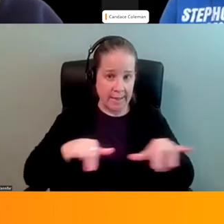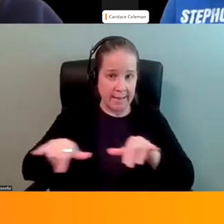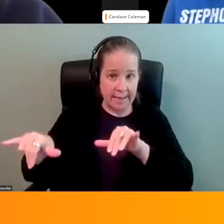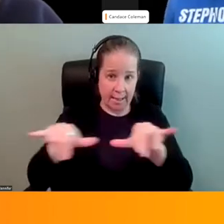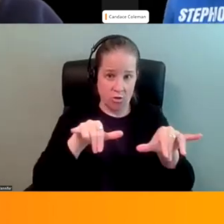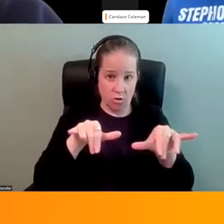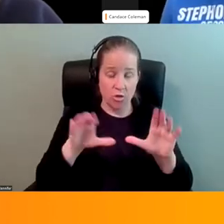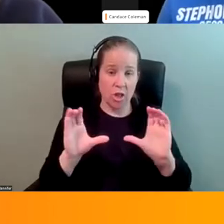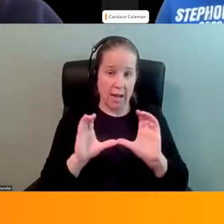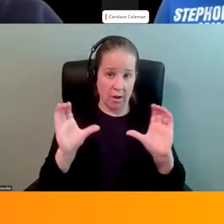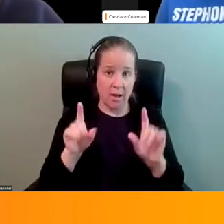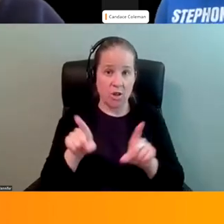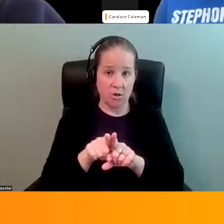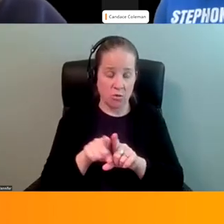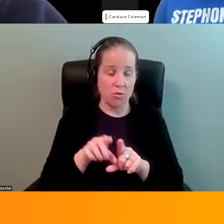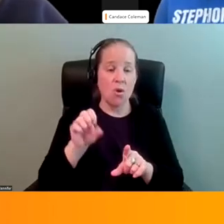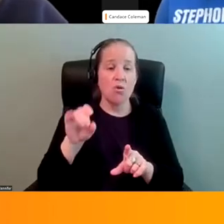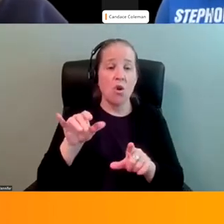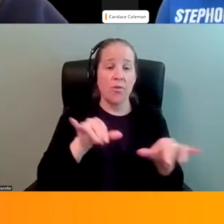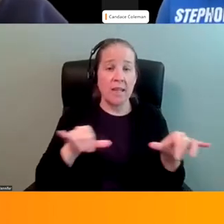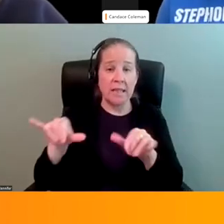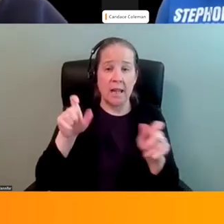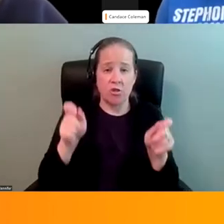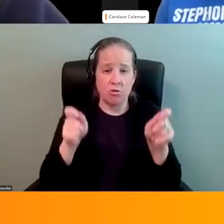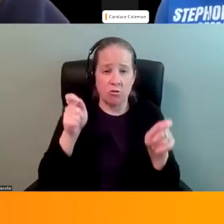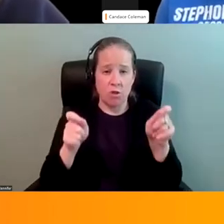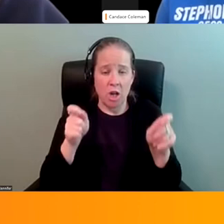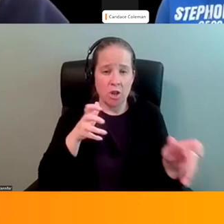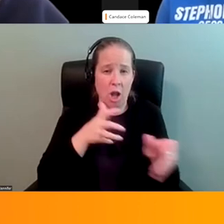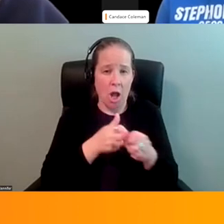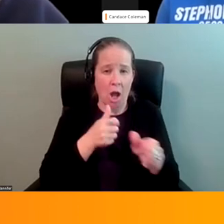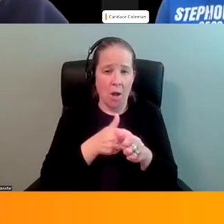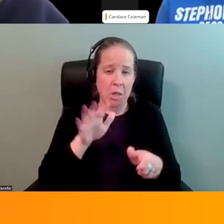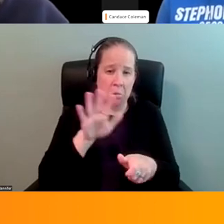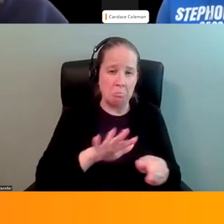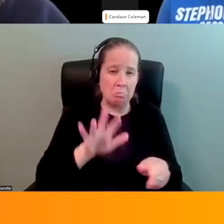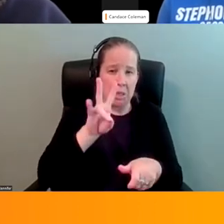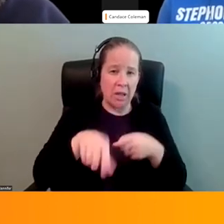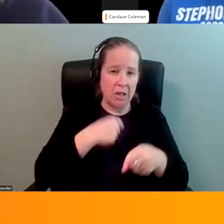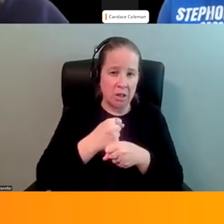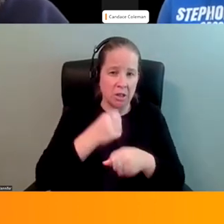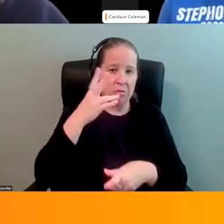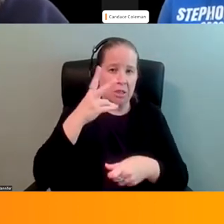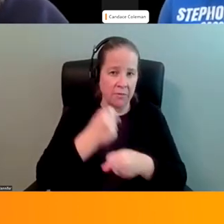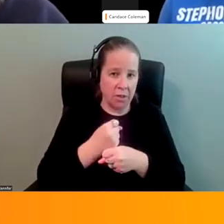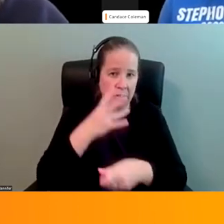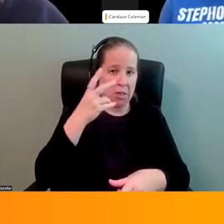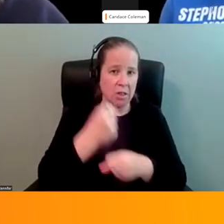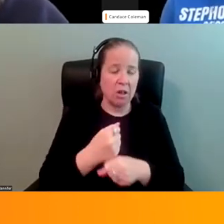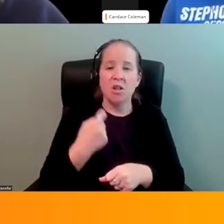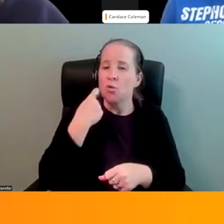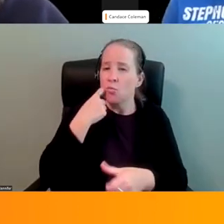And those standards change or updated about every seven years. They were just updated in